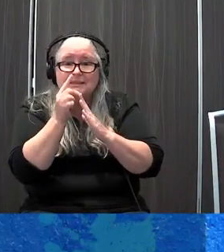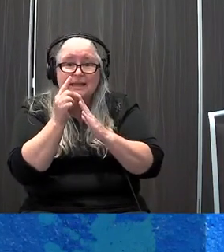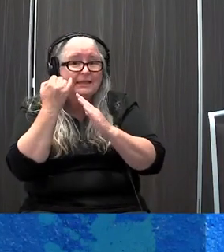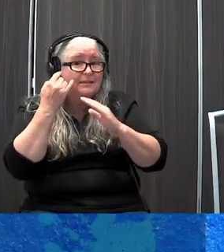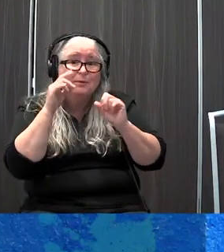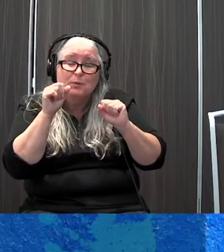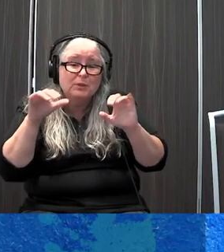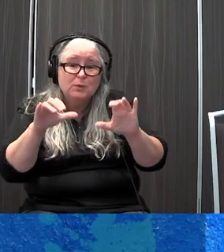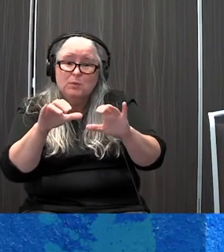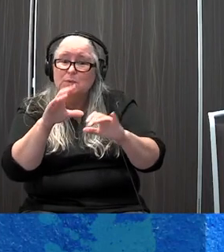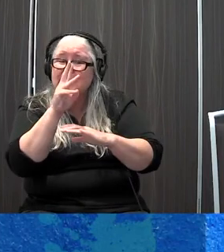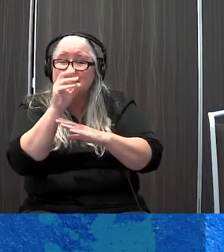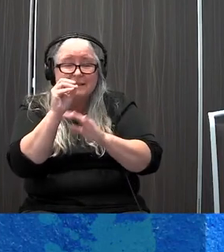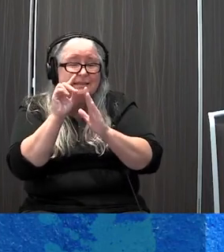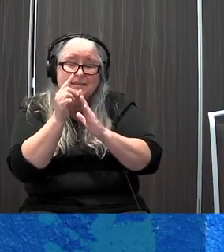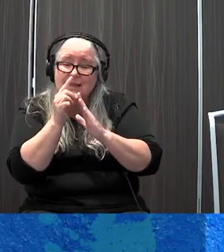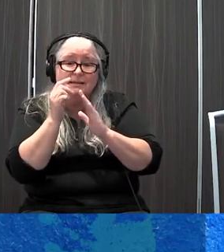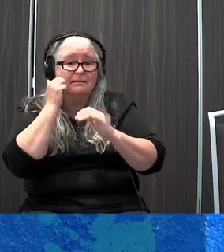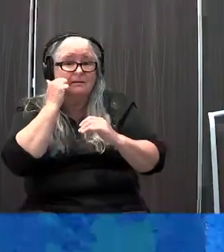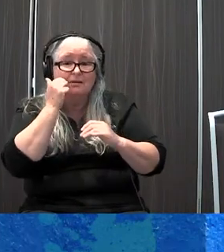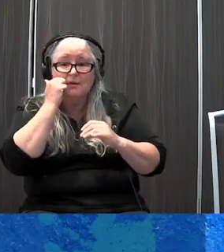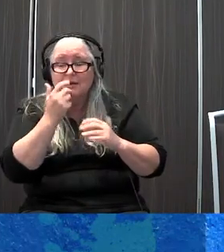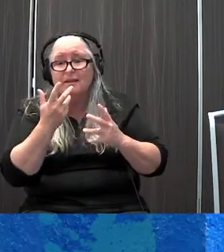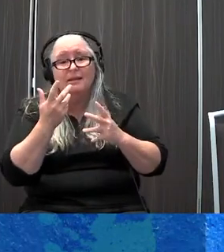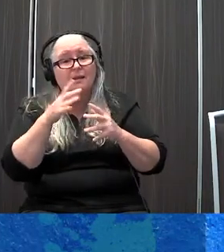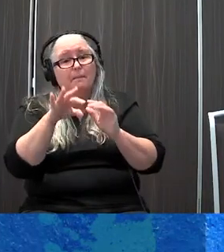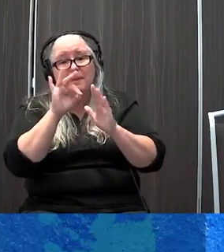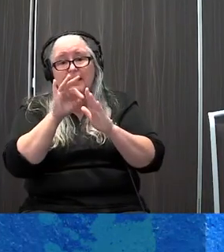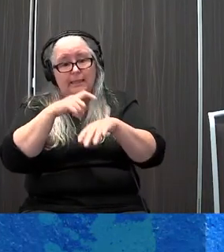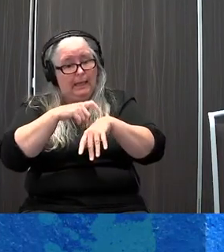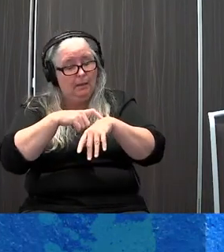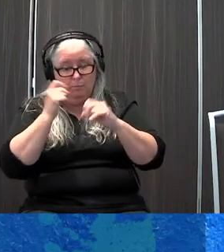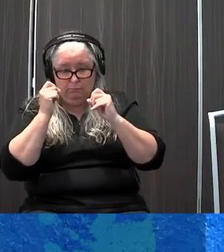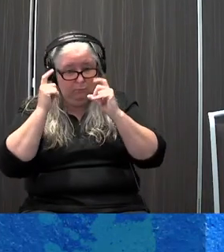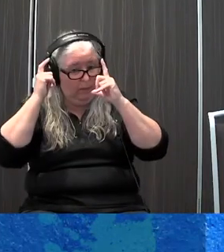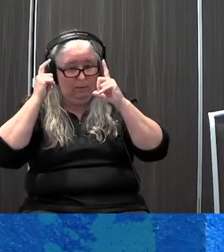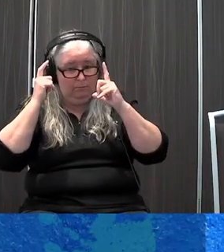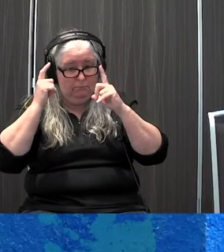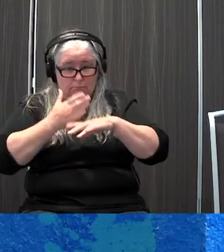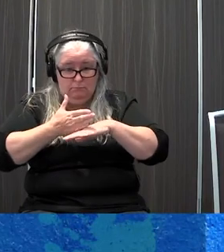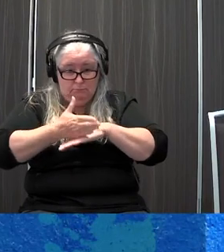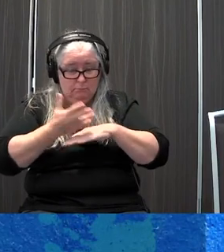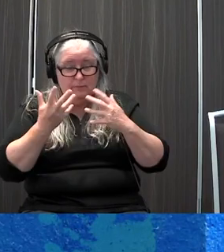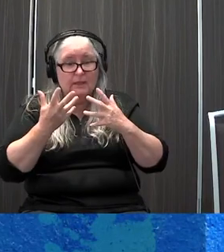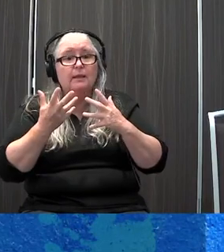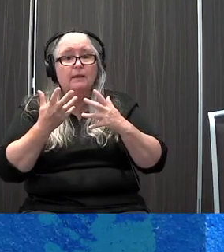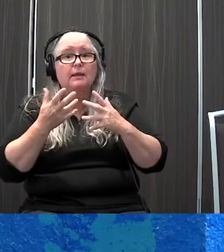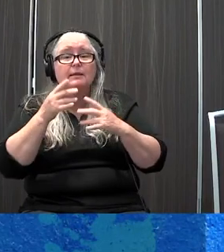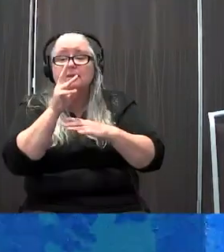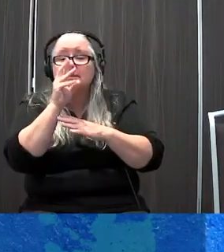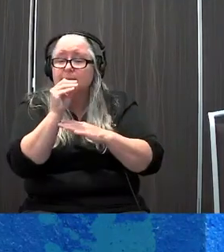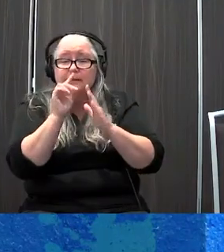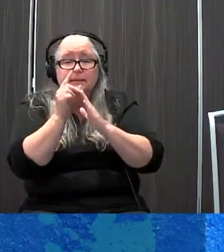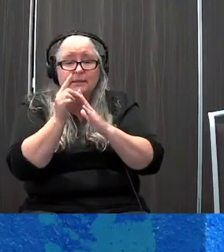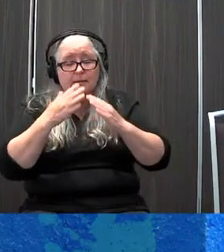seconds a day, pick a time, and it could be when you're, you know, whatever, maybe right when you wake up, 60 seconds just to practice kind of some deep